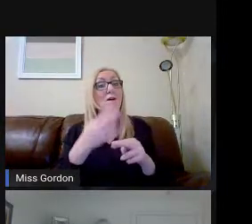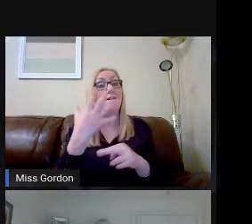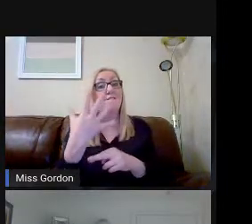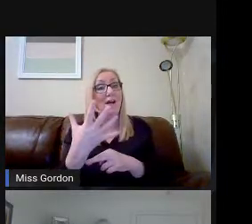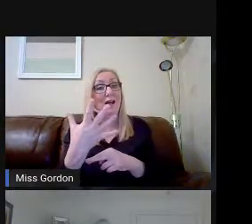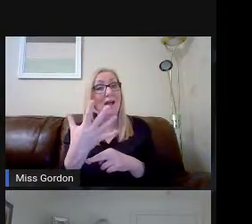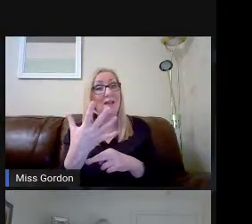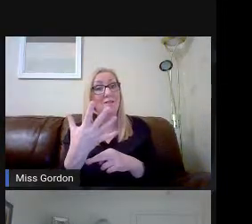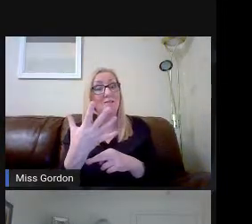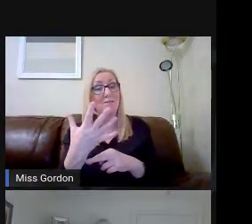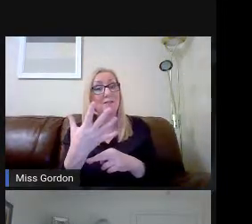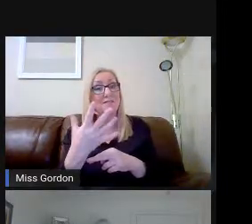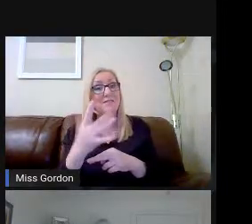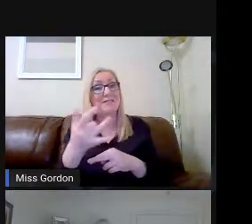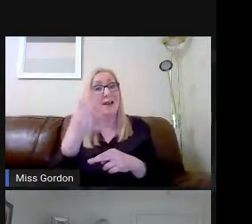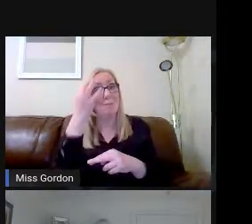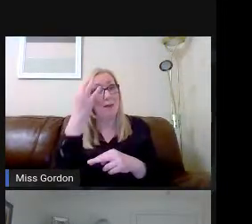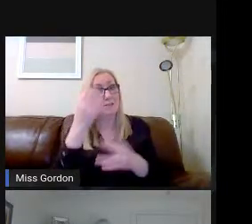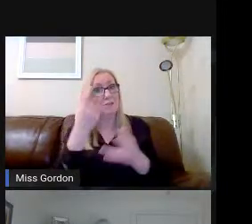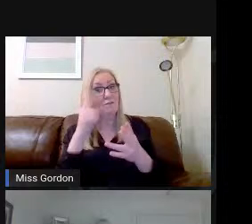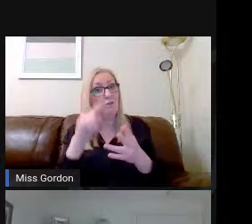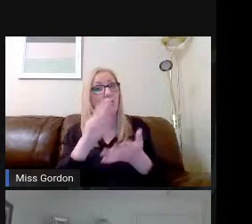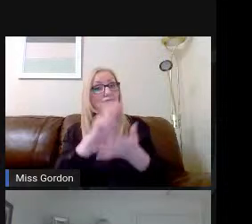for registration each morning.